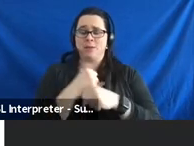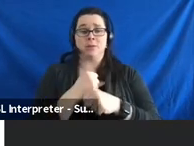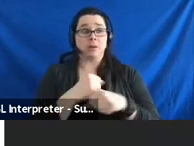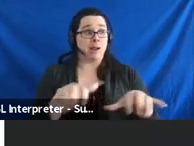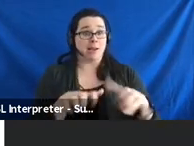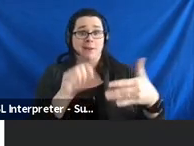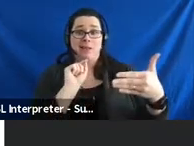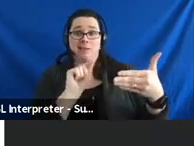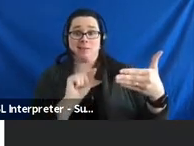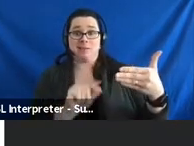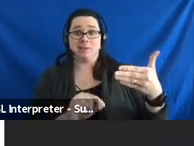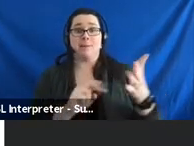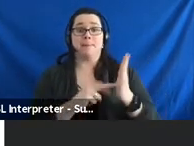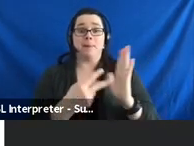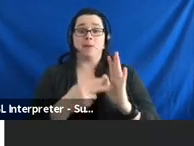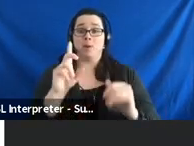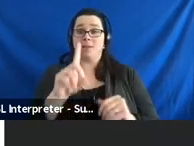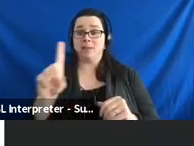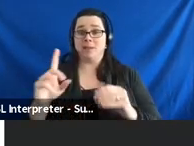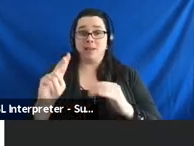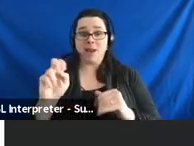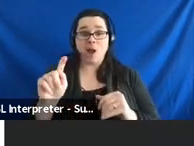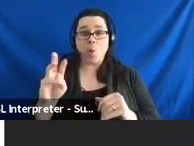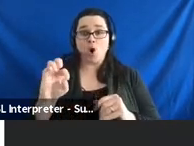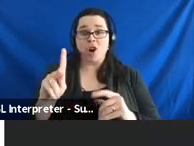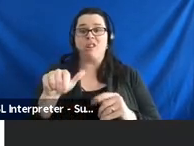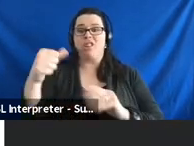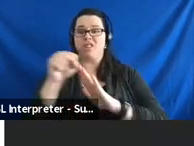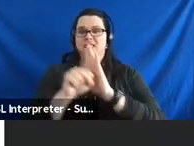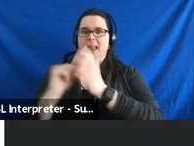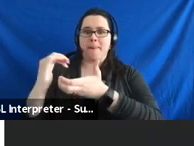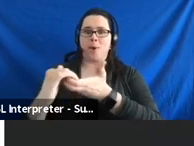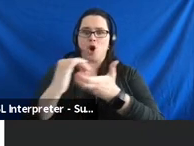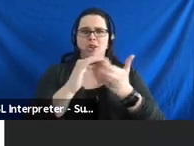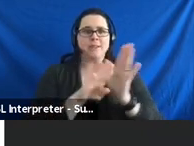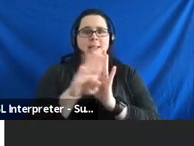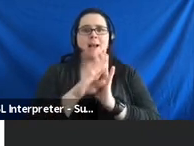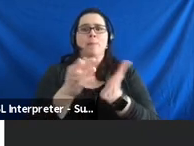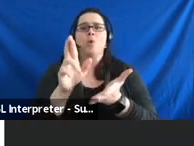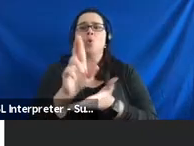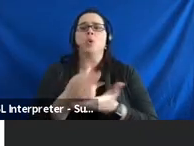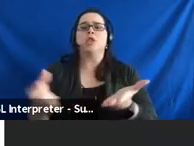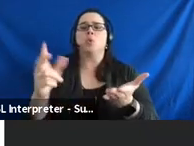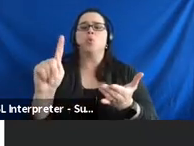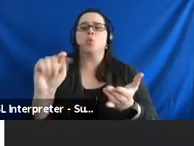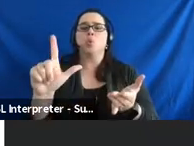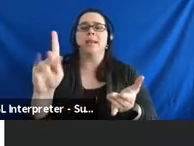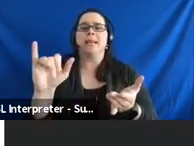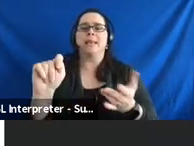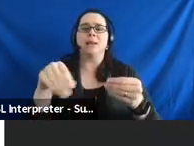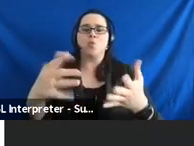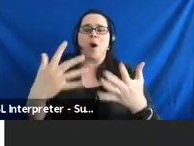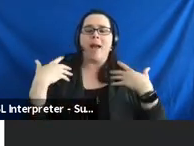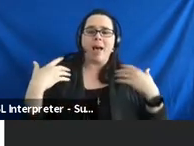we have under here is that with the DD network and other state partners, we are going to develop resource toolkit to provide health and